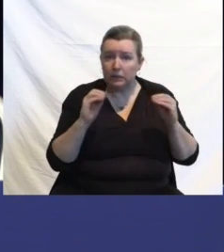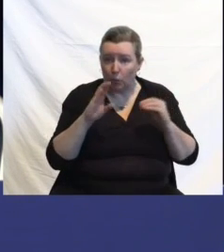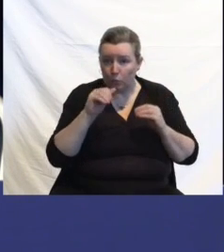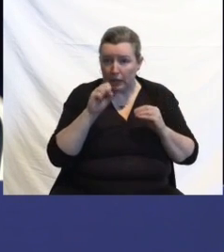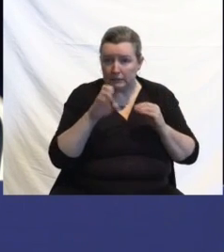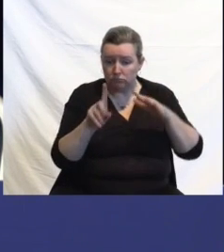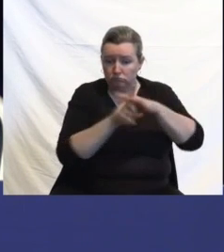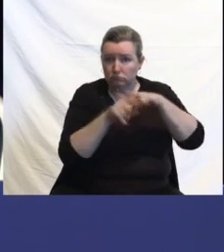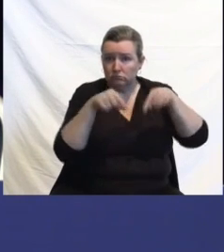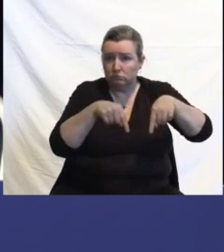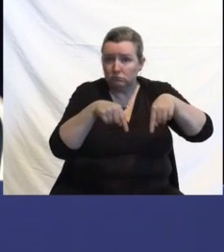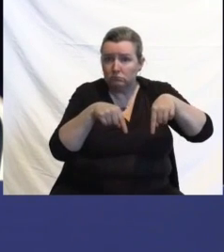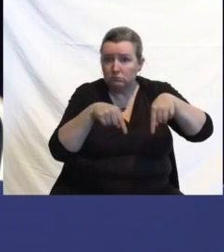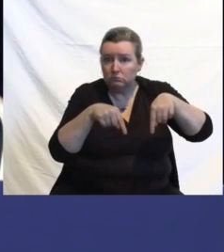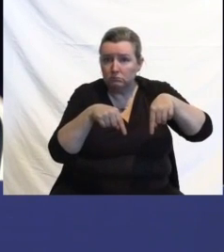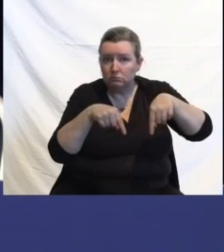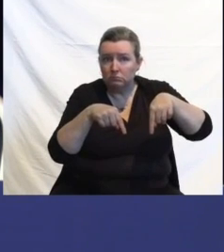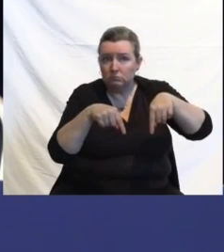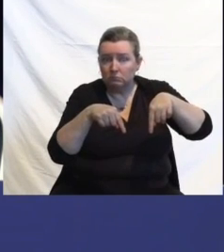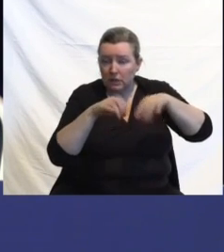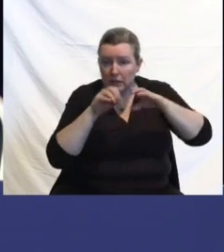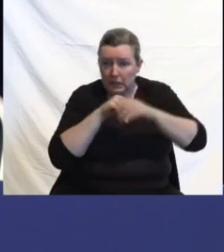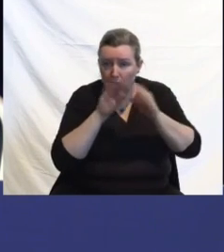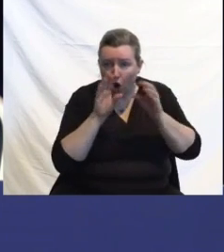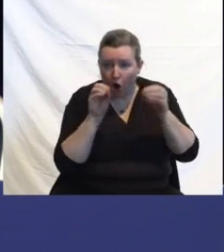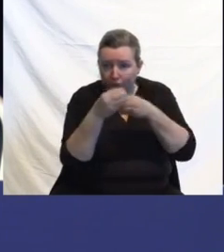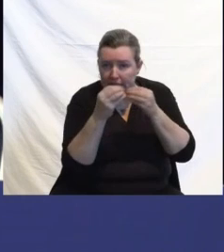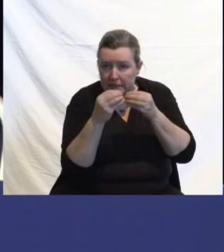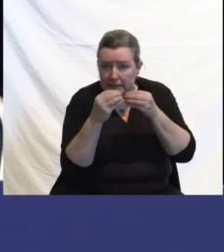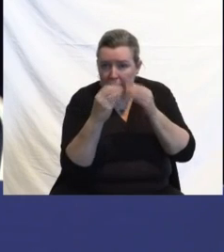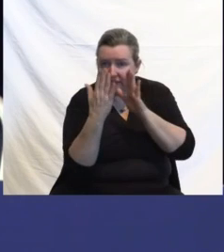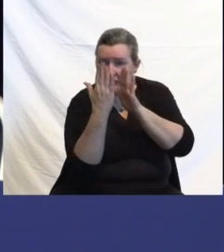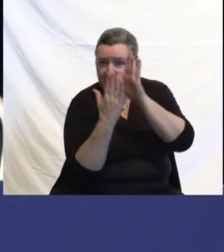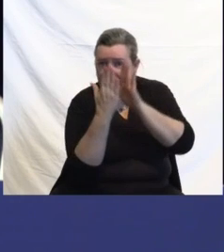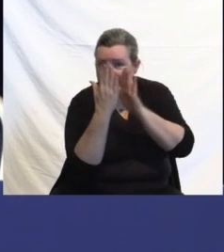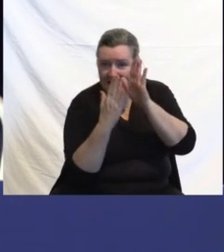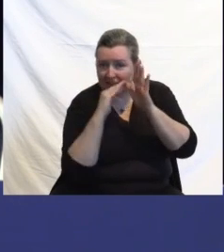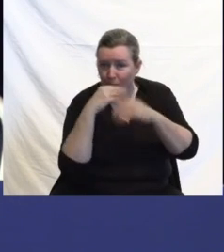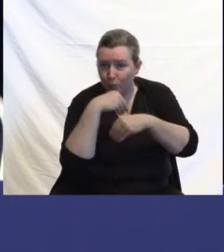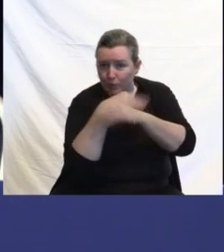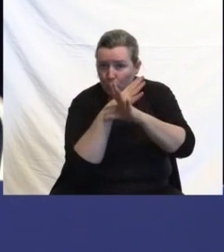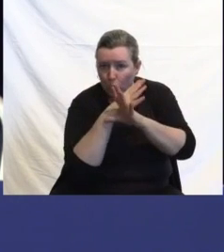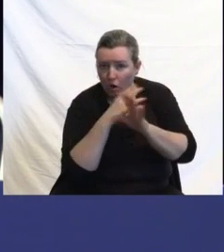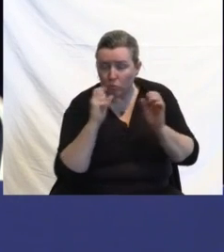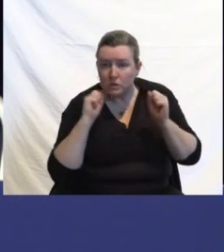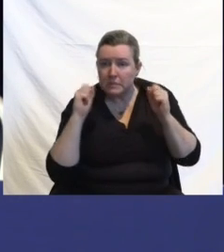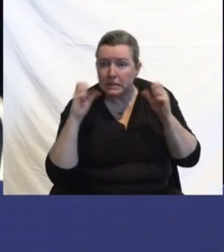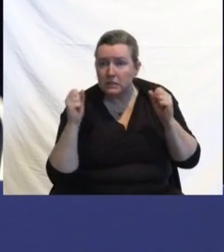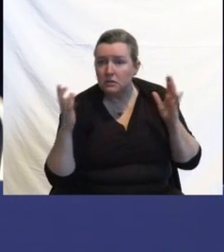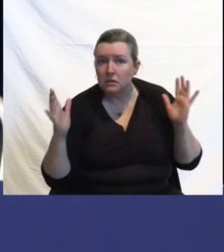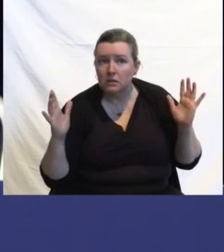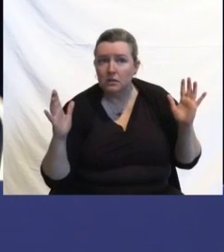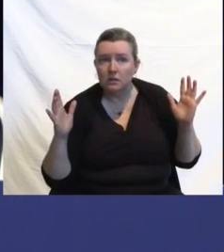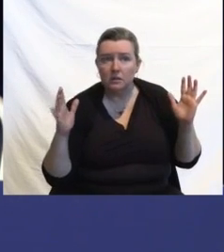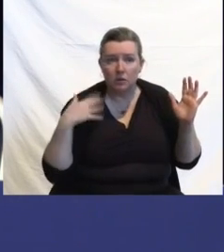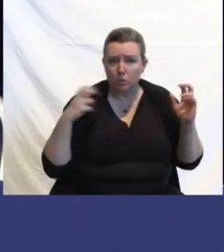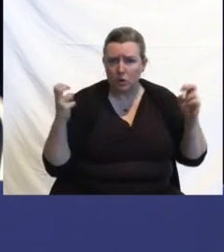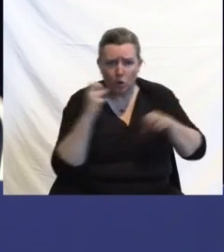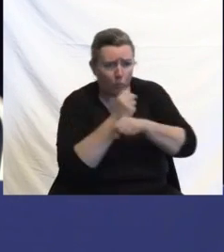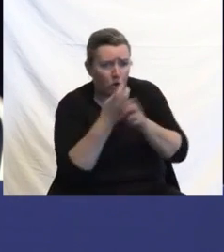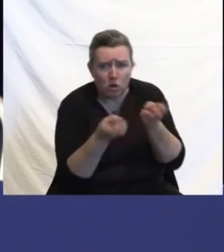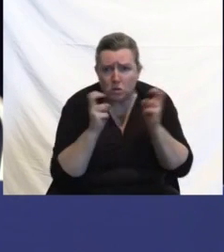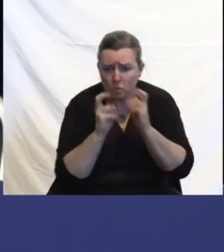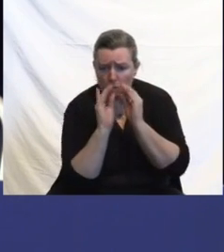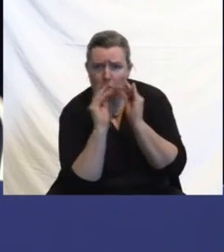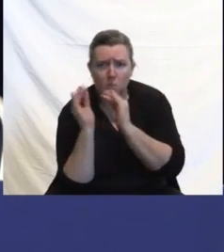in-office transmission. And it's remarkable because we have been working close with one another, but we